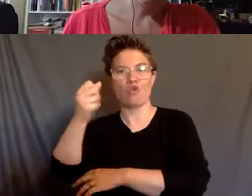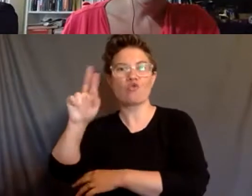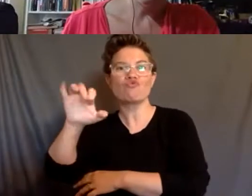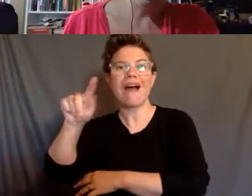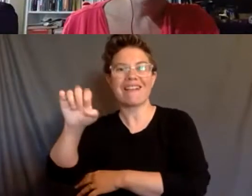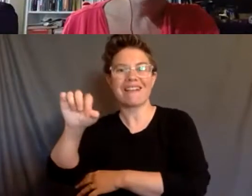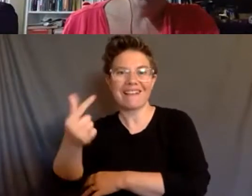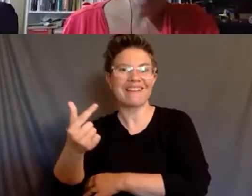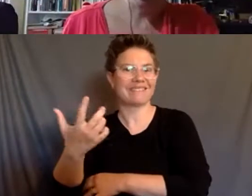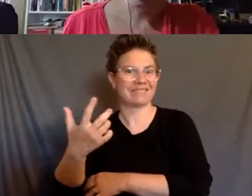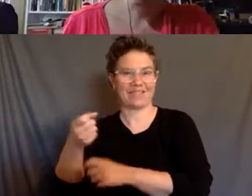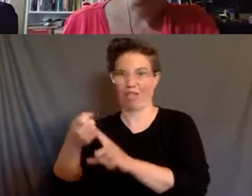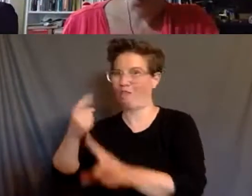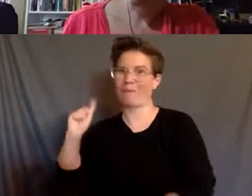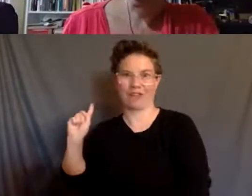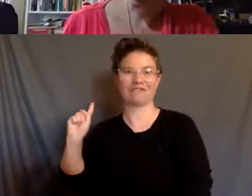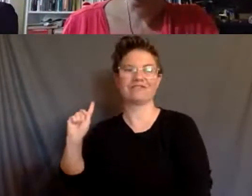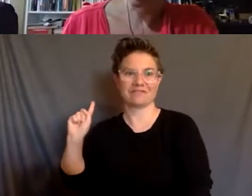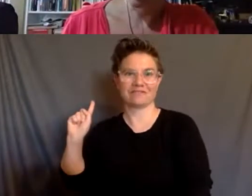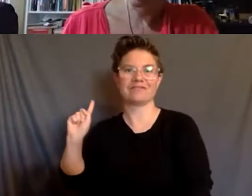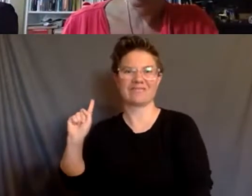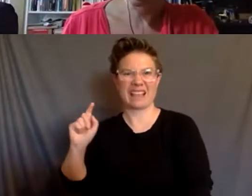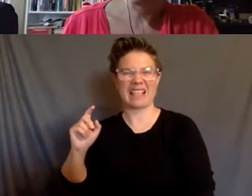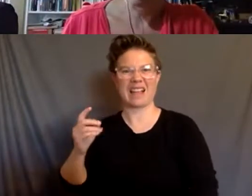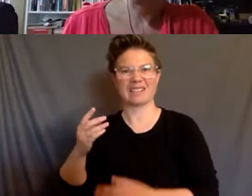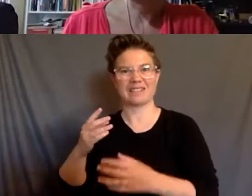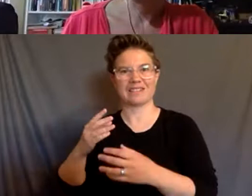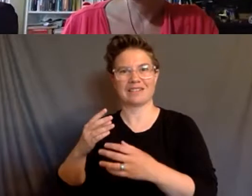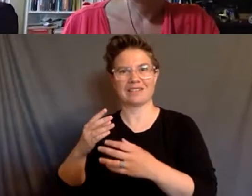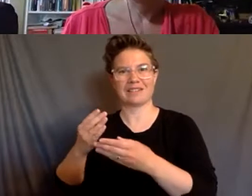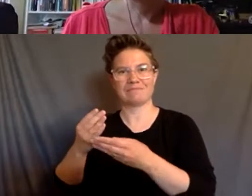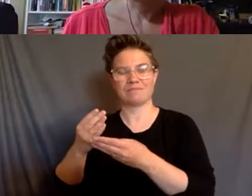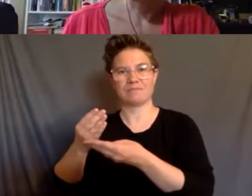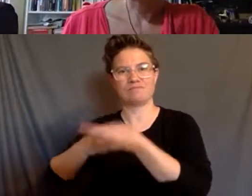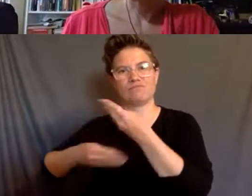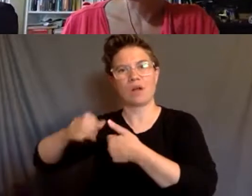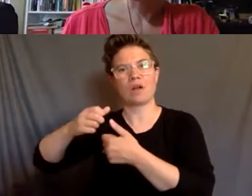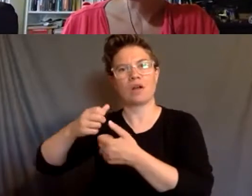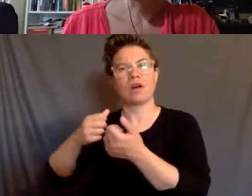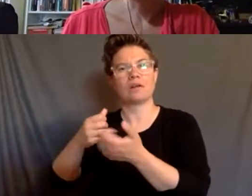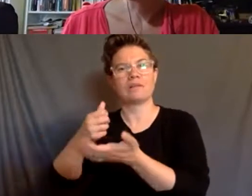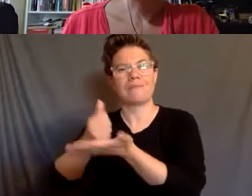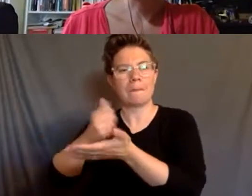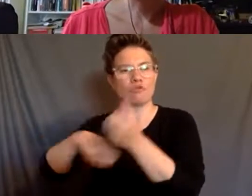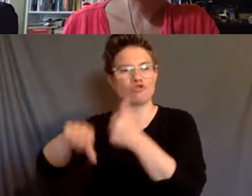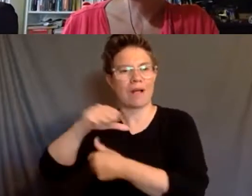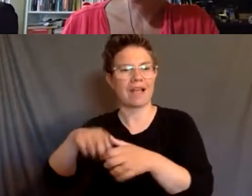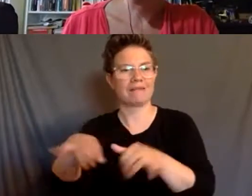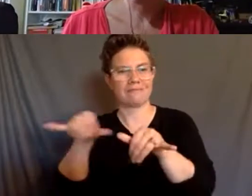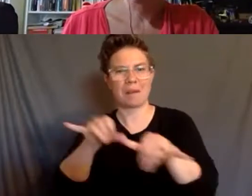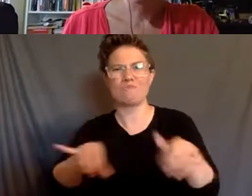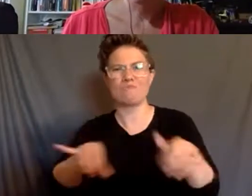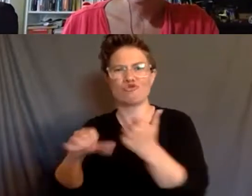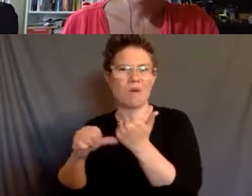so, but this idea of mutual aid, um, you know, of course do play up, um, play out, I'm sorry, uh, as